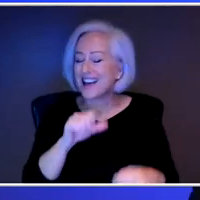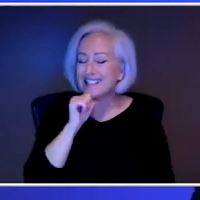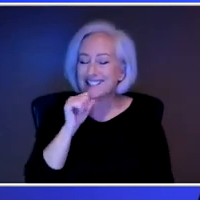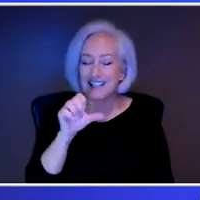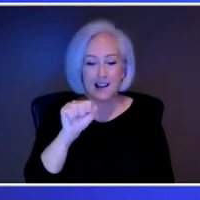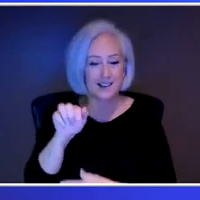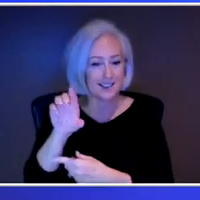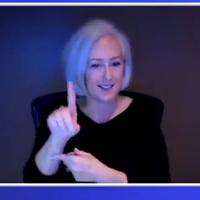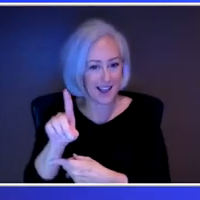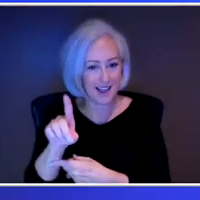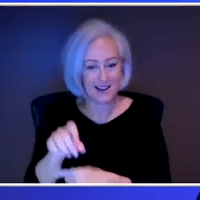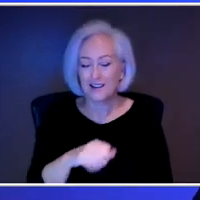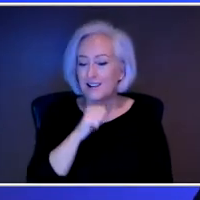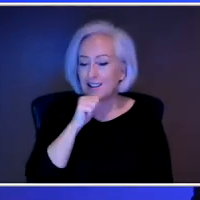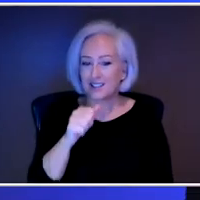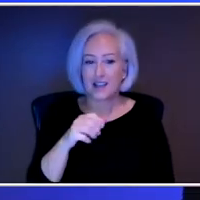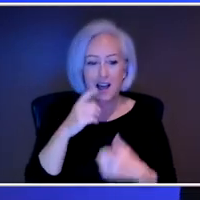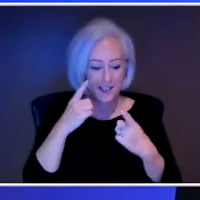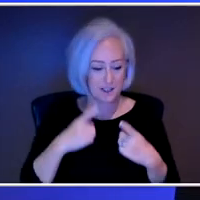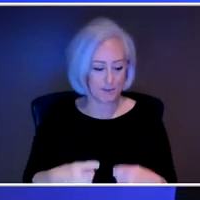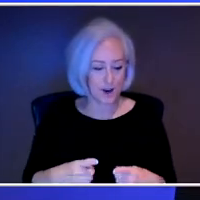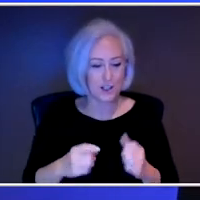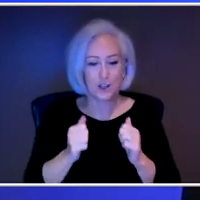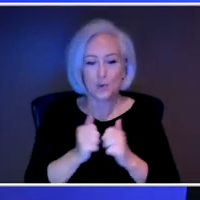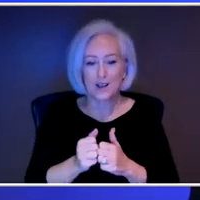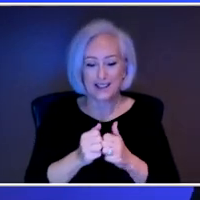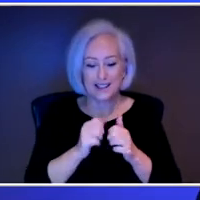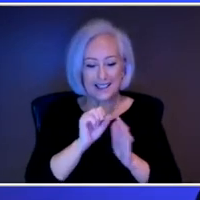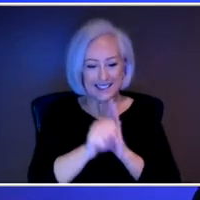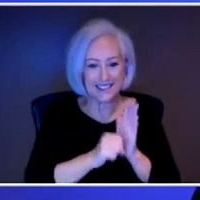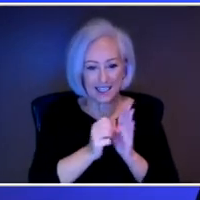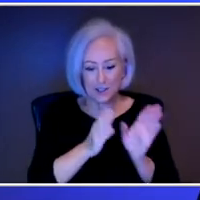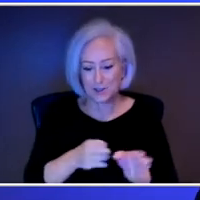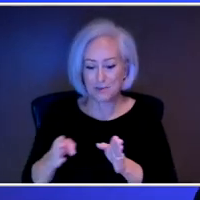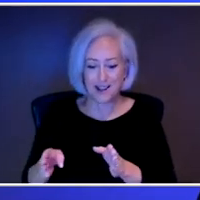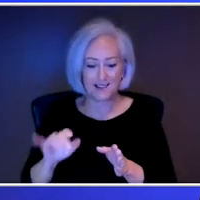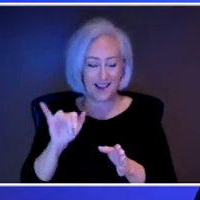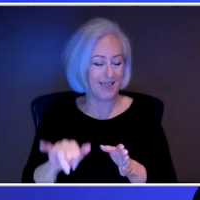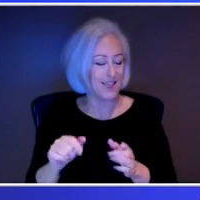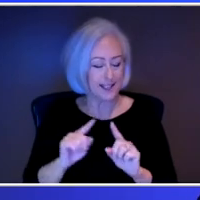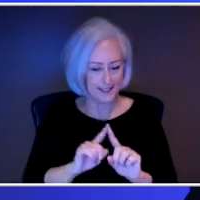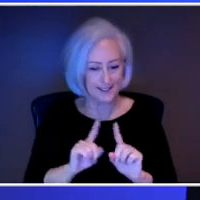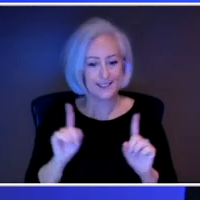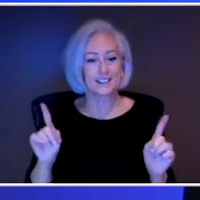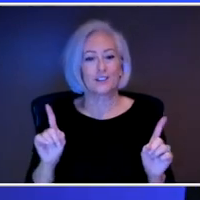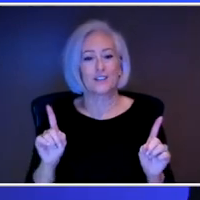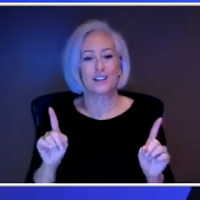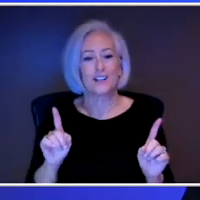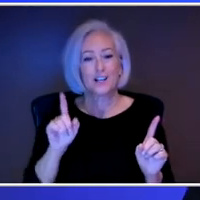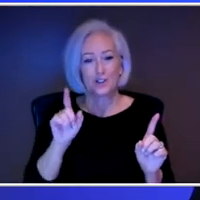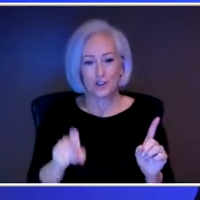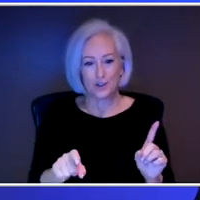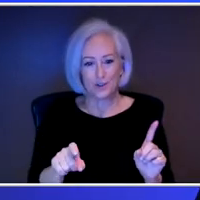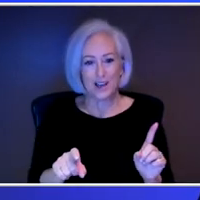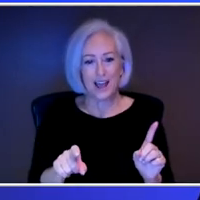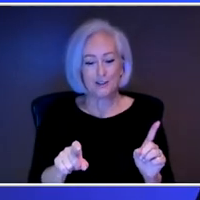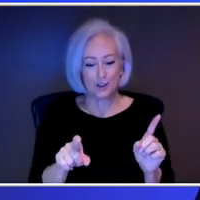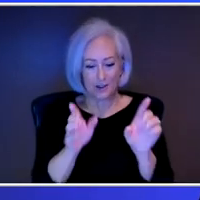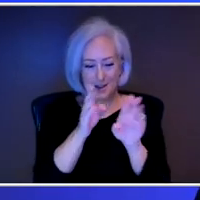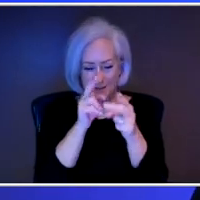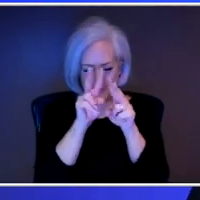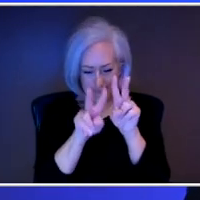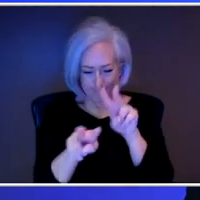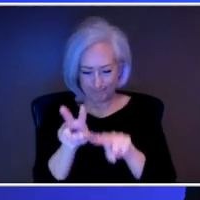that has, you know, seasonal pattern. These are different animals. And so we, we have to diagnostically kind of tease these things out and look at circumstances